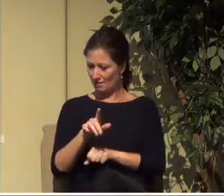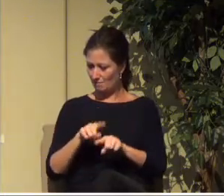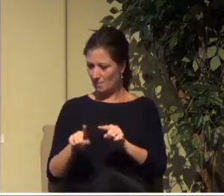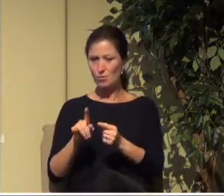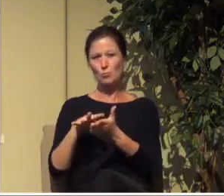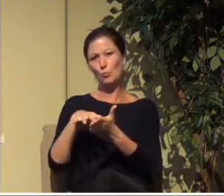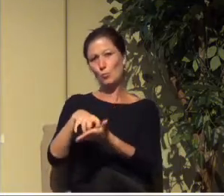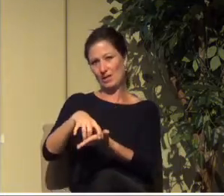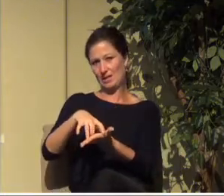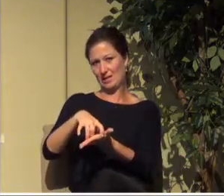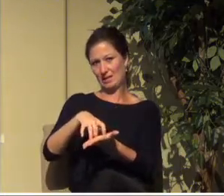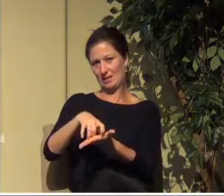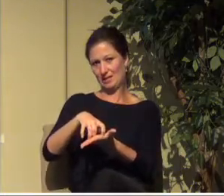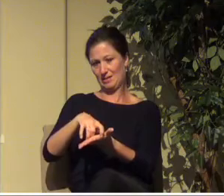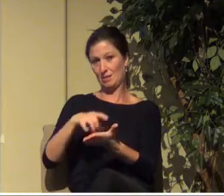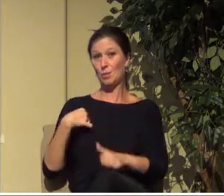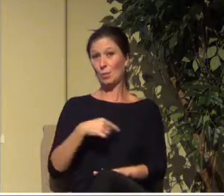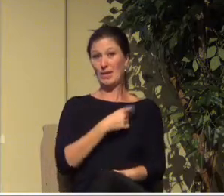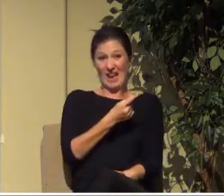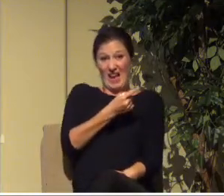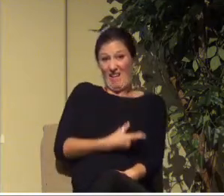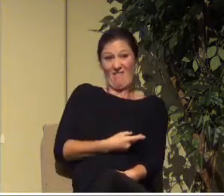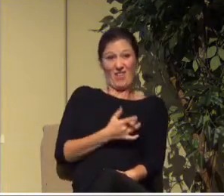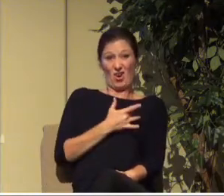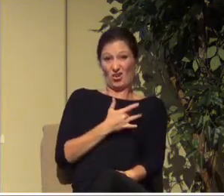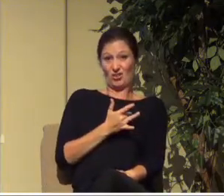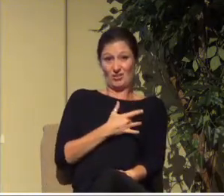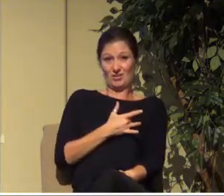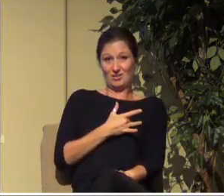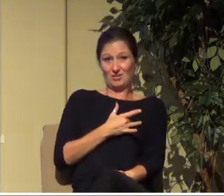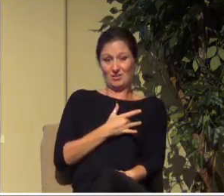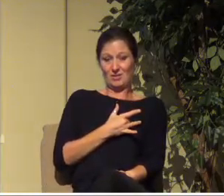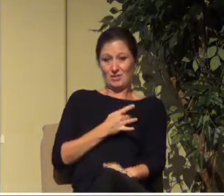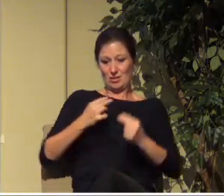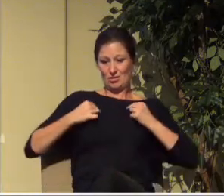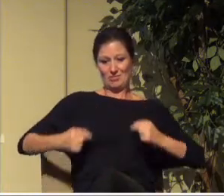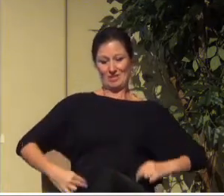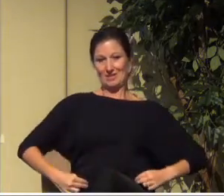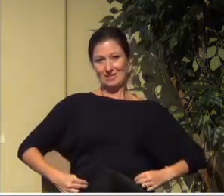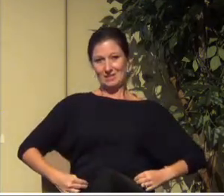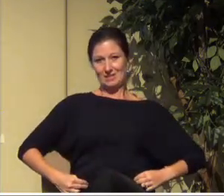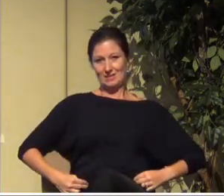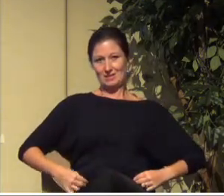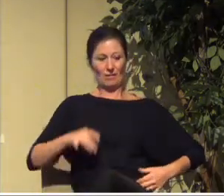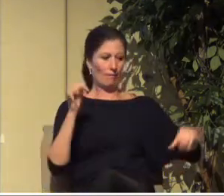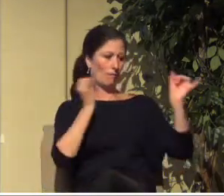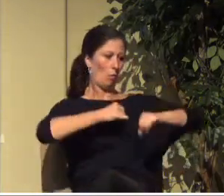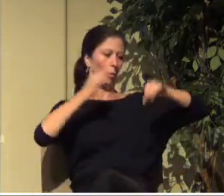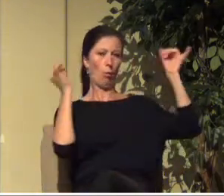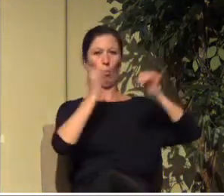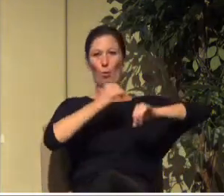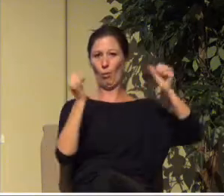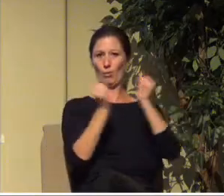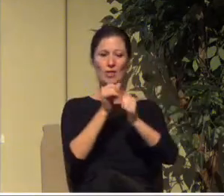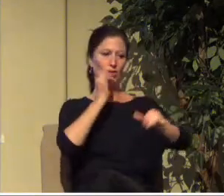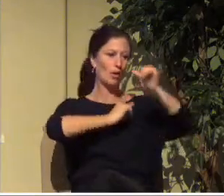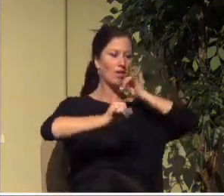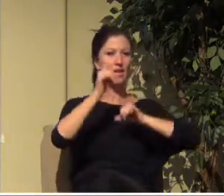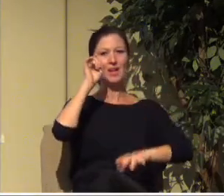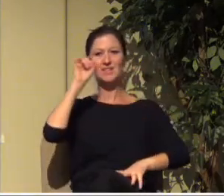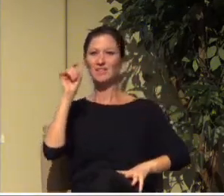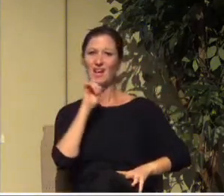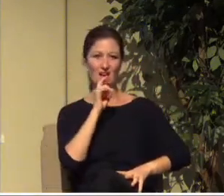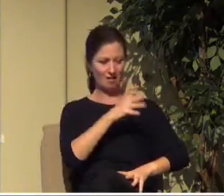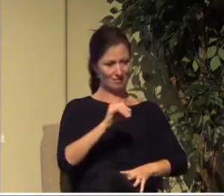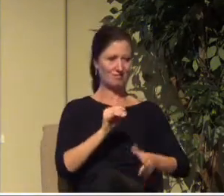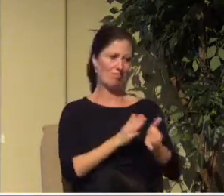We are half-hearted creatures fooling about with drink and sex and ambition when